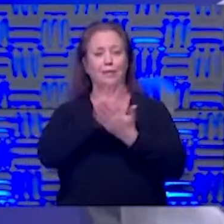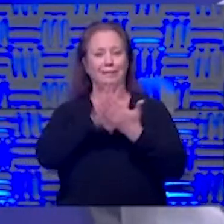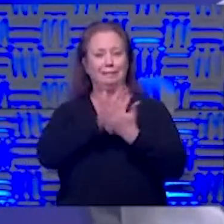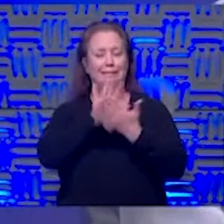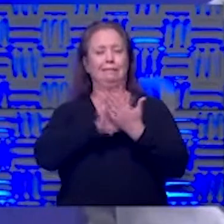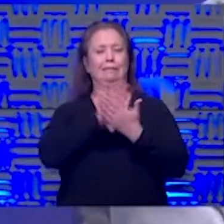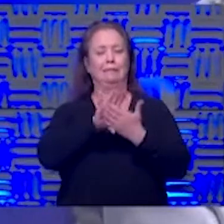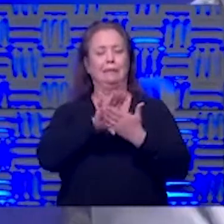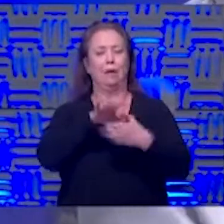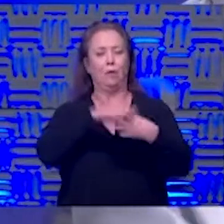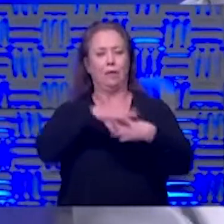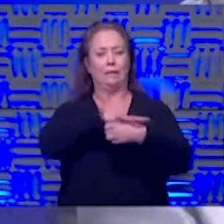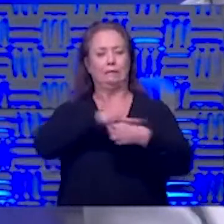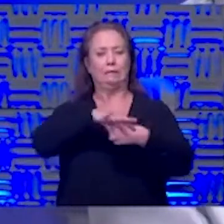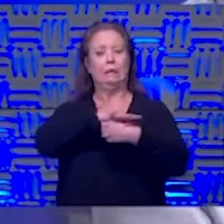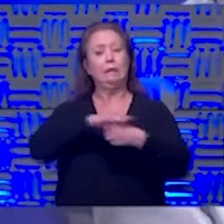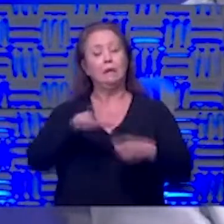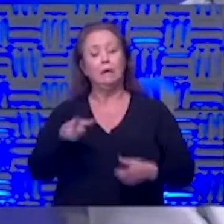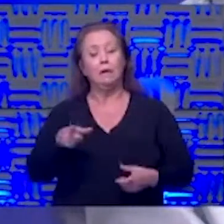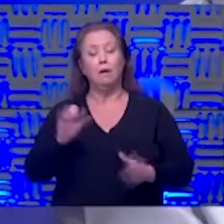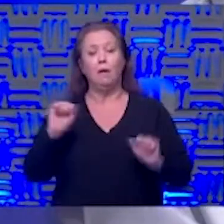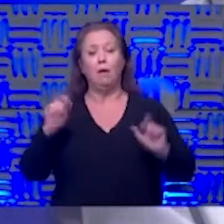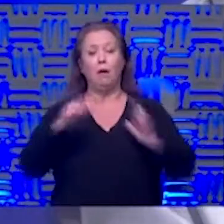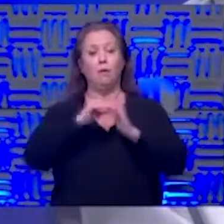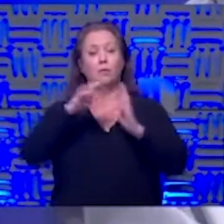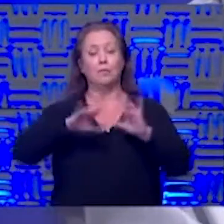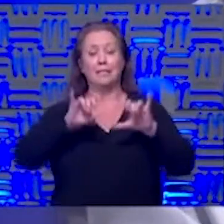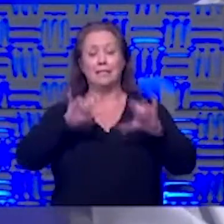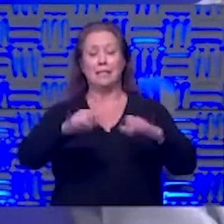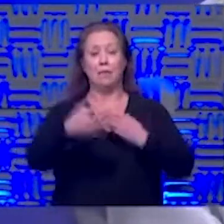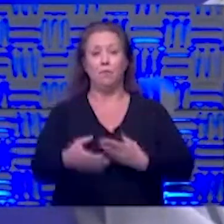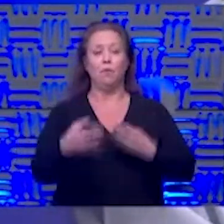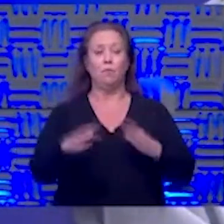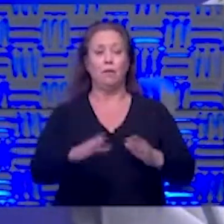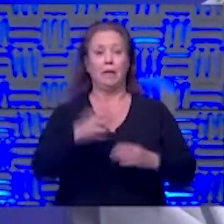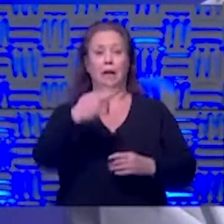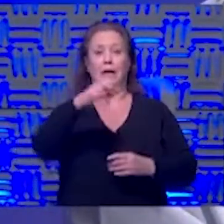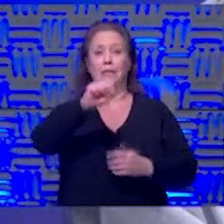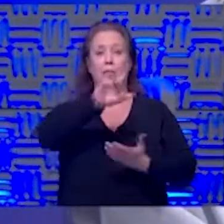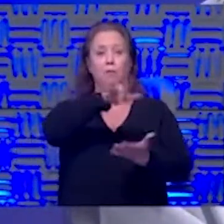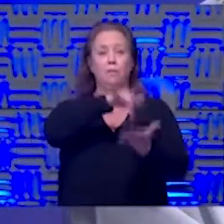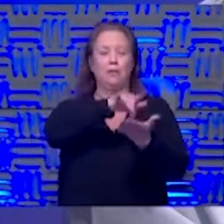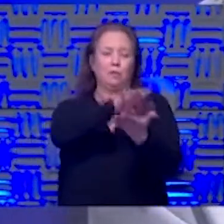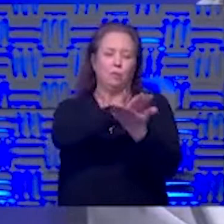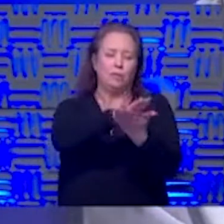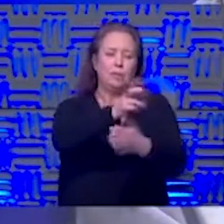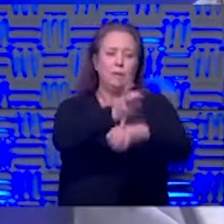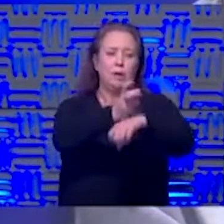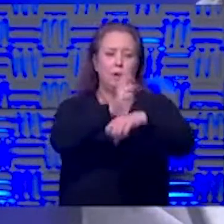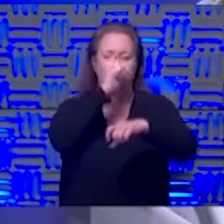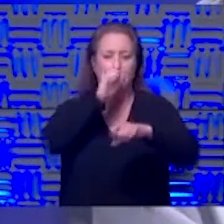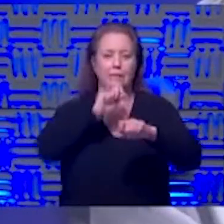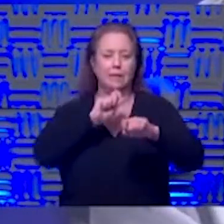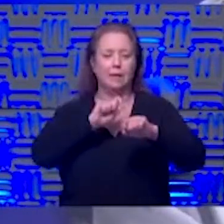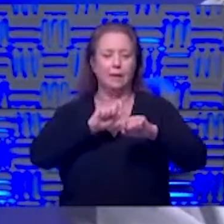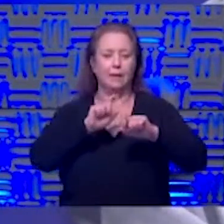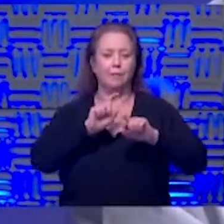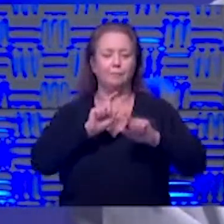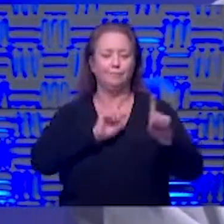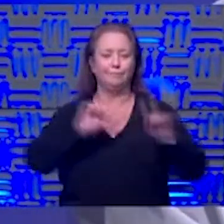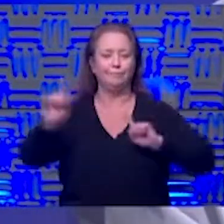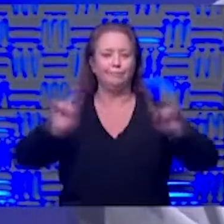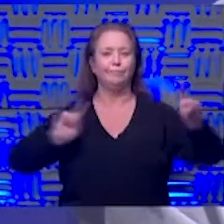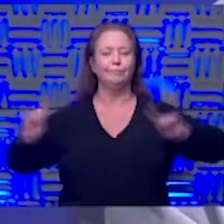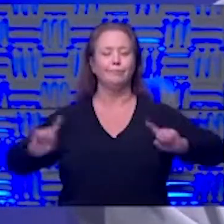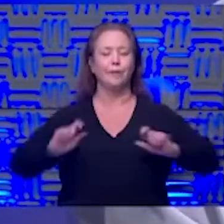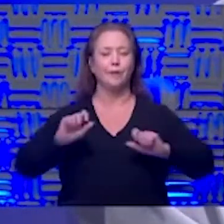available if you can keep all the students in the same room obviously for things like high school and middle school that's going to be a little bit difficult because they go through through different classes